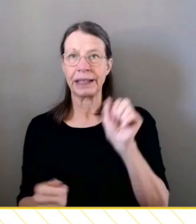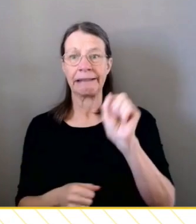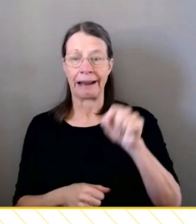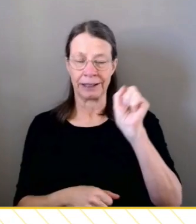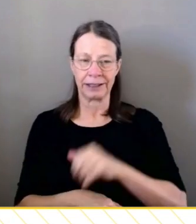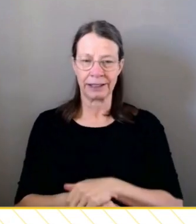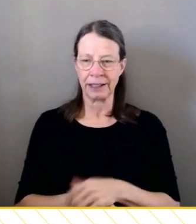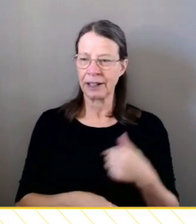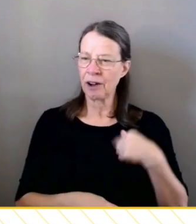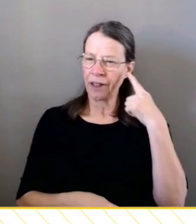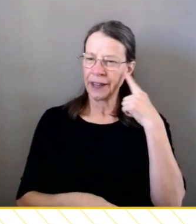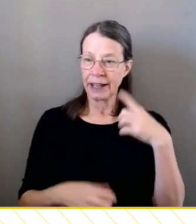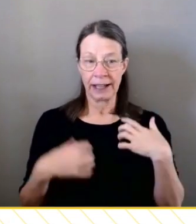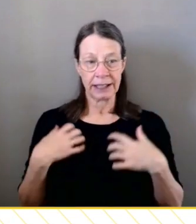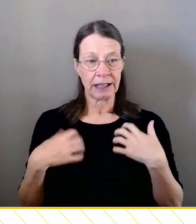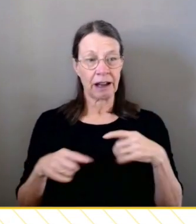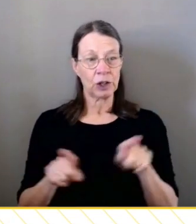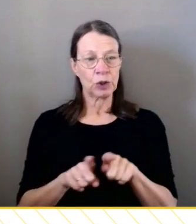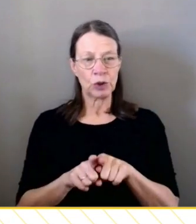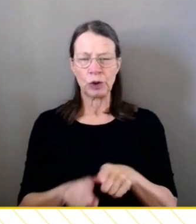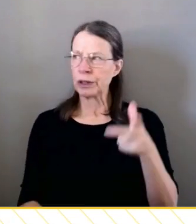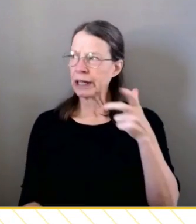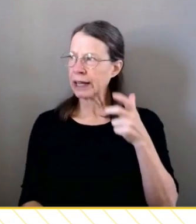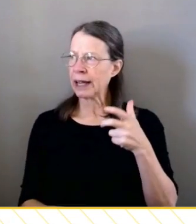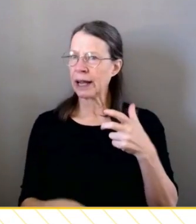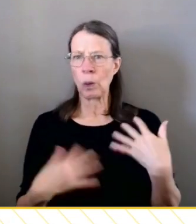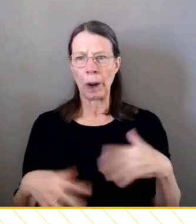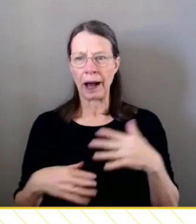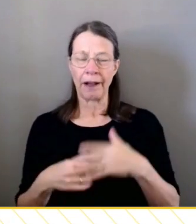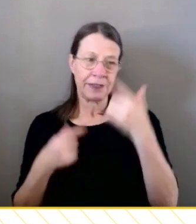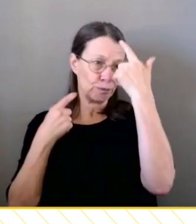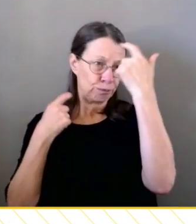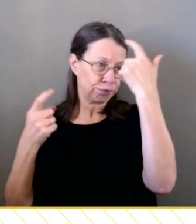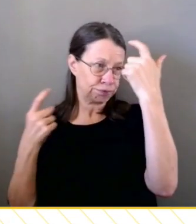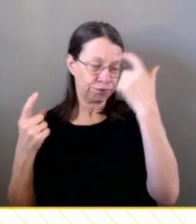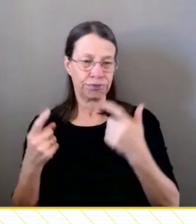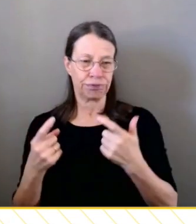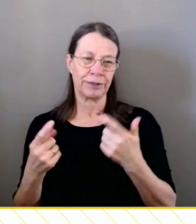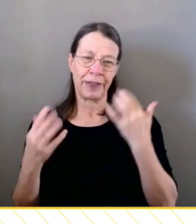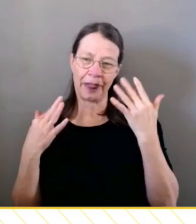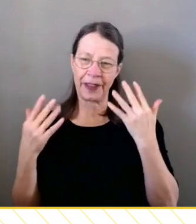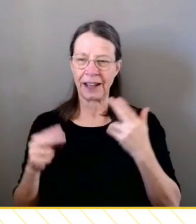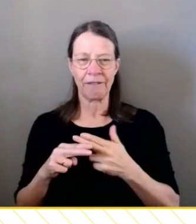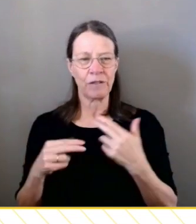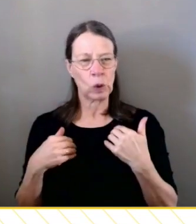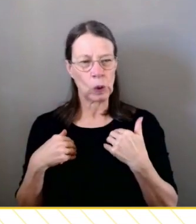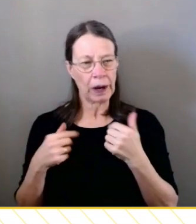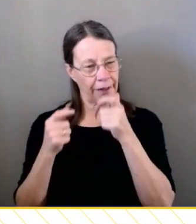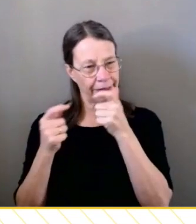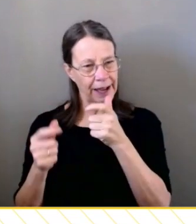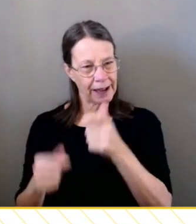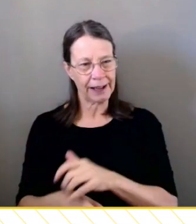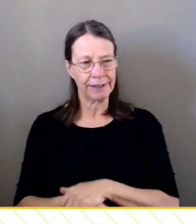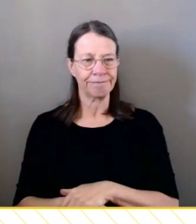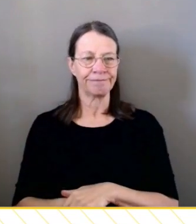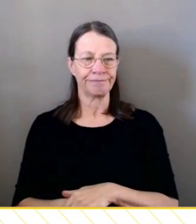I think, to hear about the progressive thinking in healthcare and the innovation that's happening, especially the stuff we've heard about today. I think it's